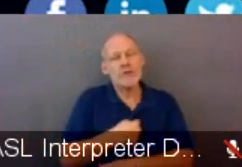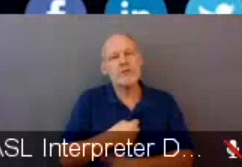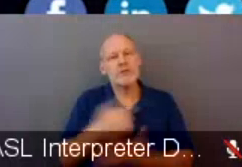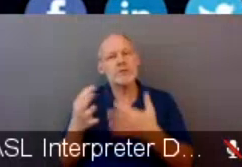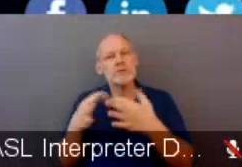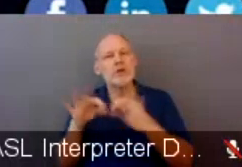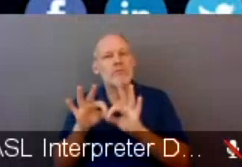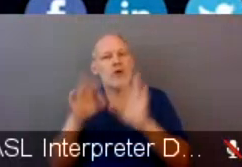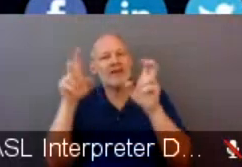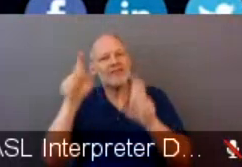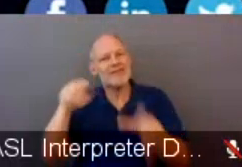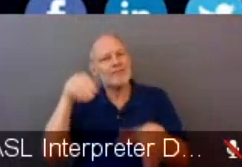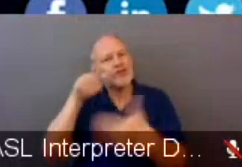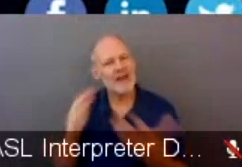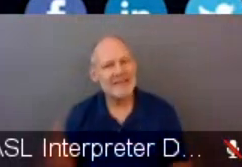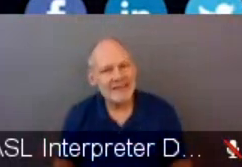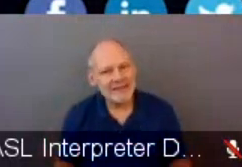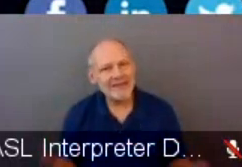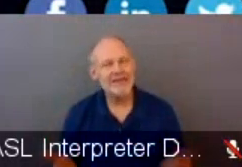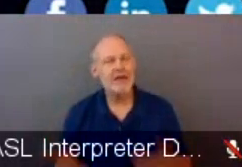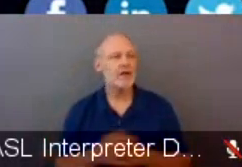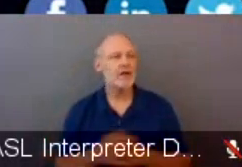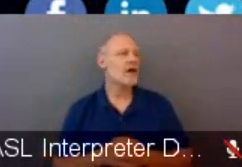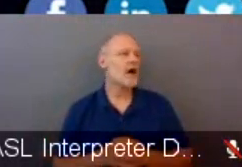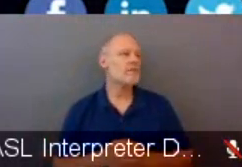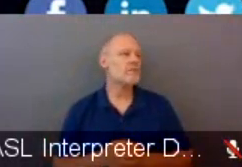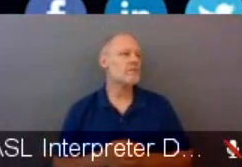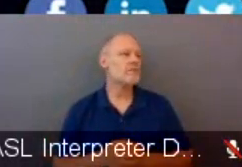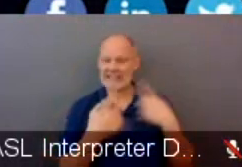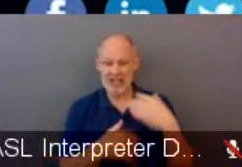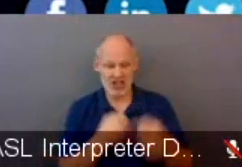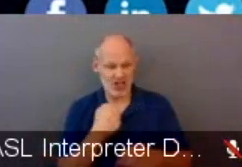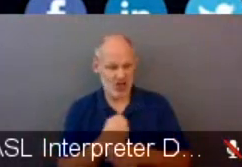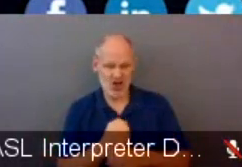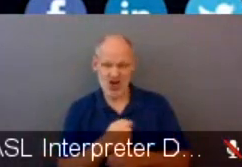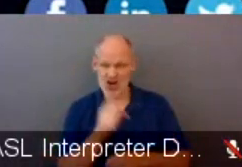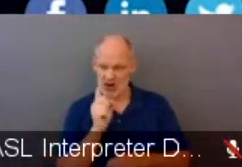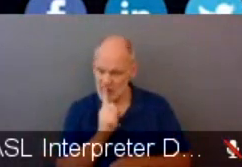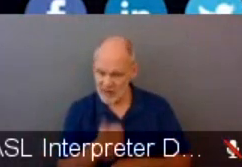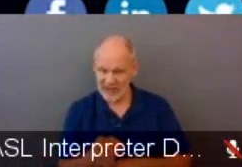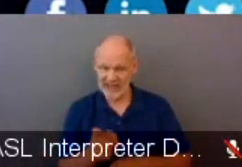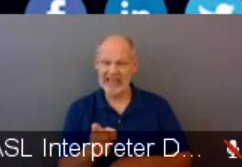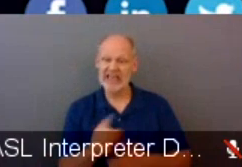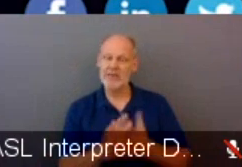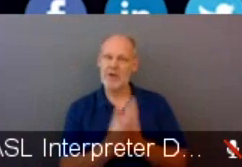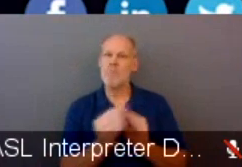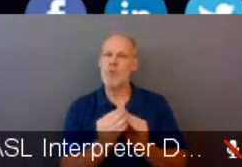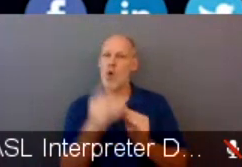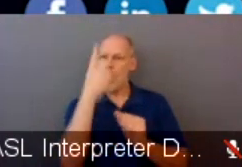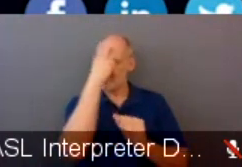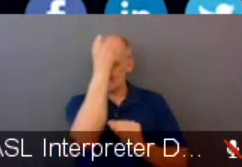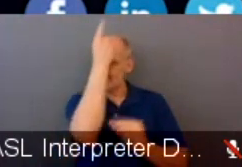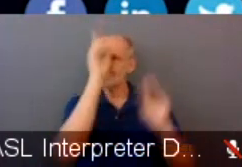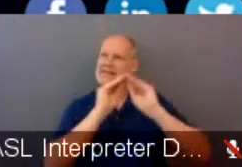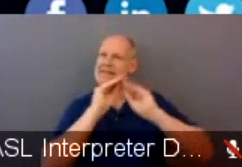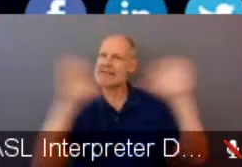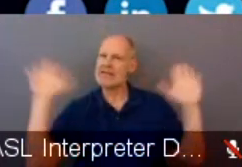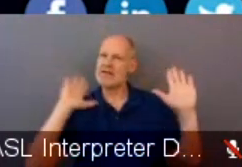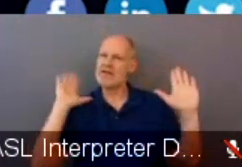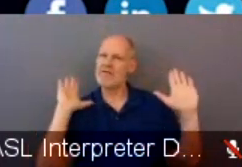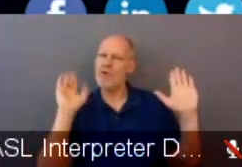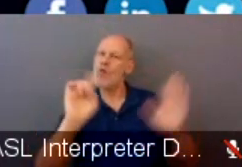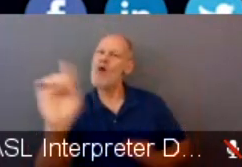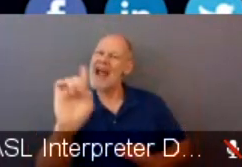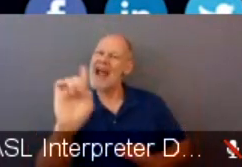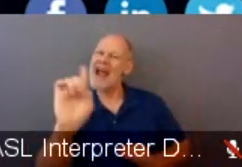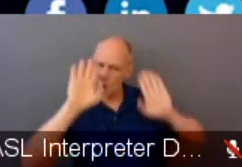workplace, how that impacts our science. This work must be collaborative. The only way we can be successful